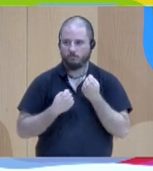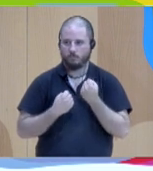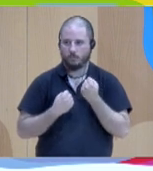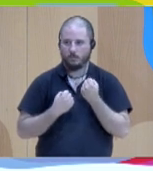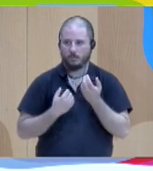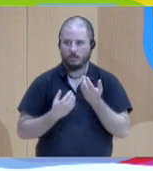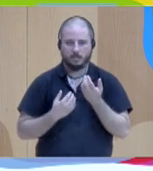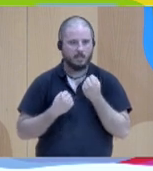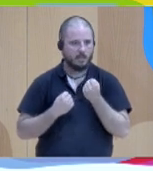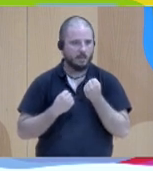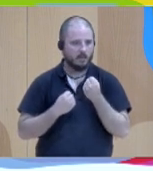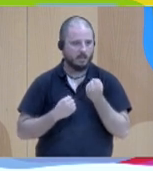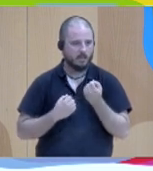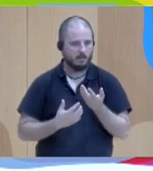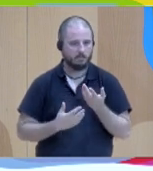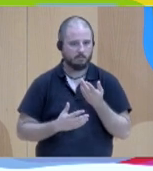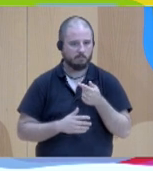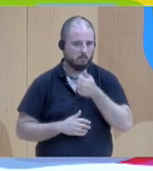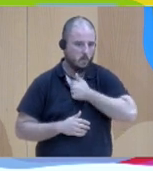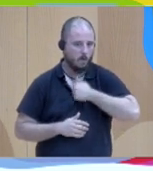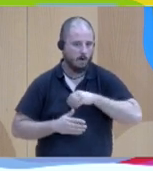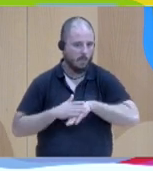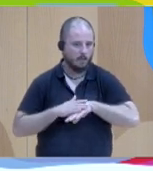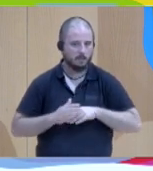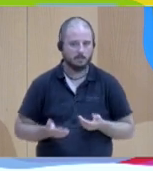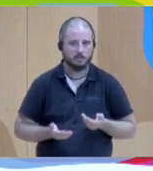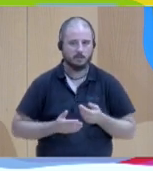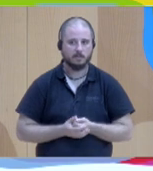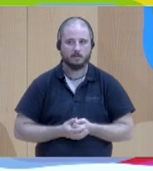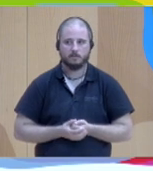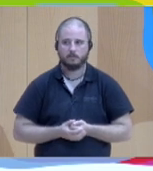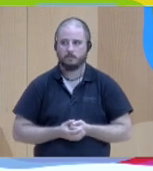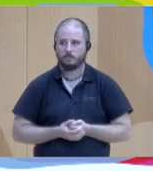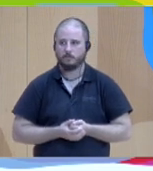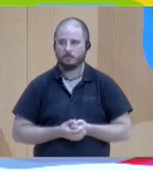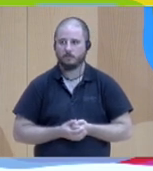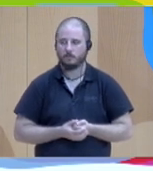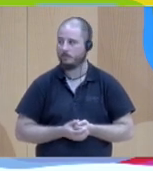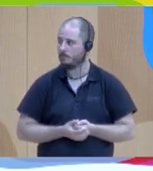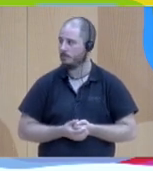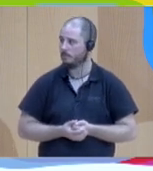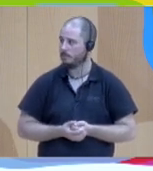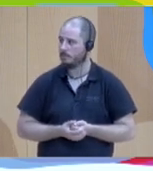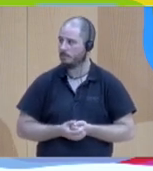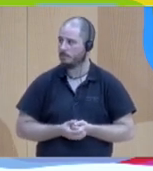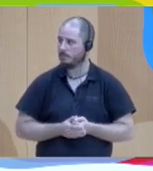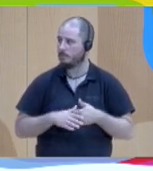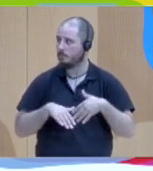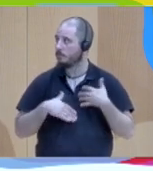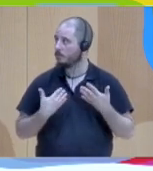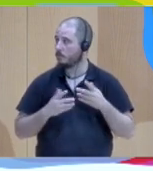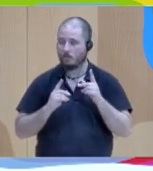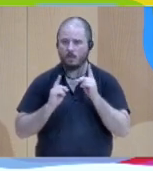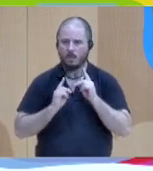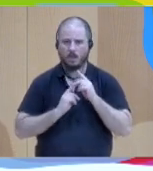cases. And how do you get into these complex cases? It's about compartmentalization of